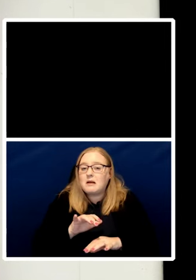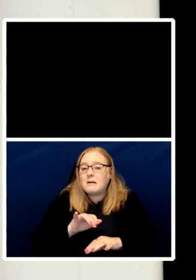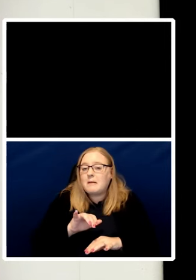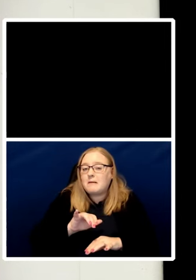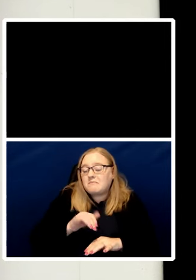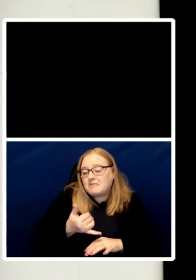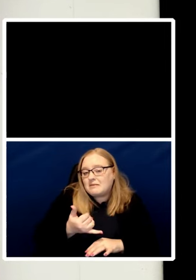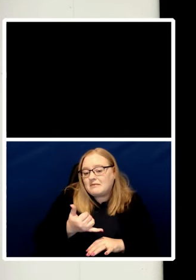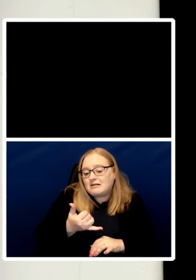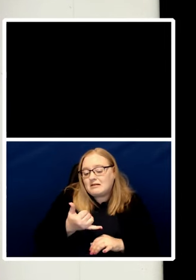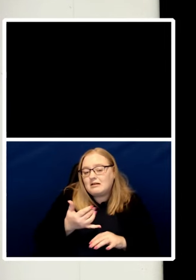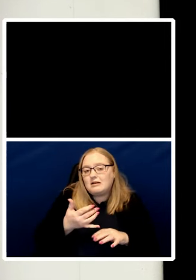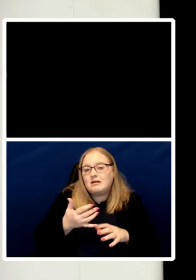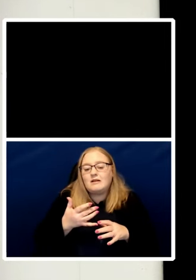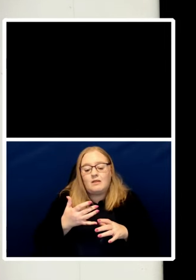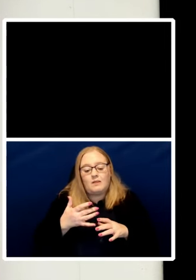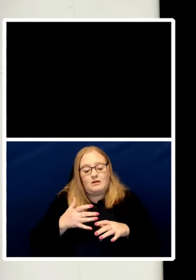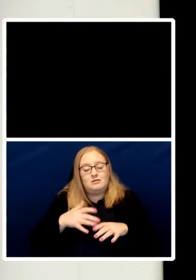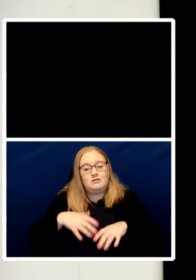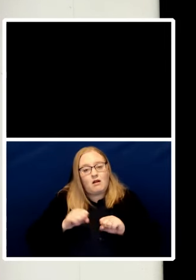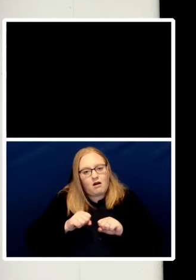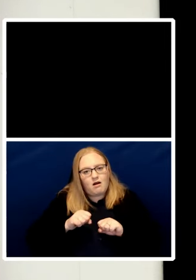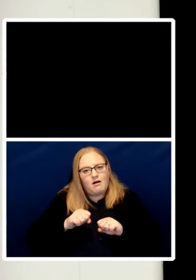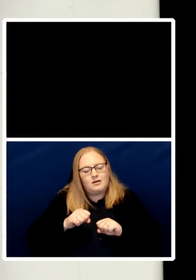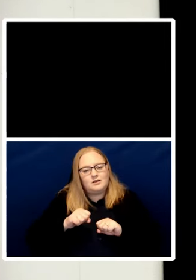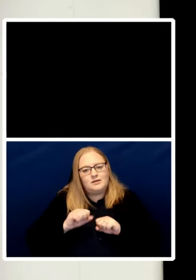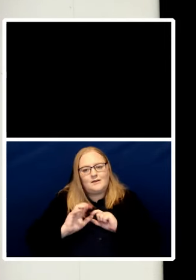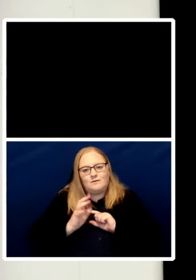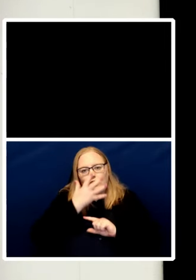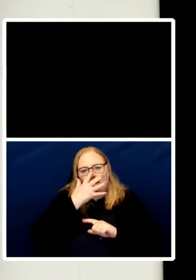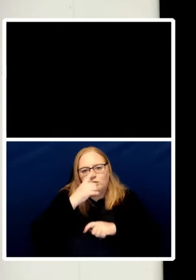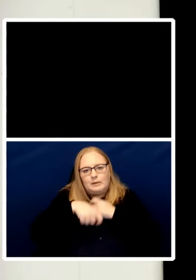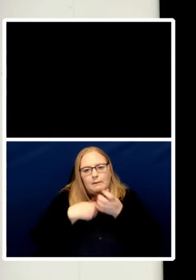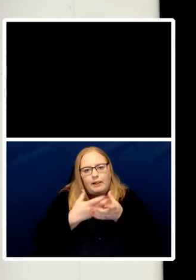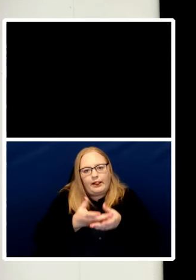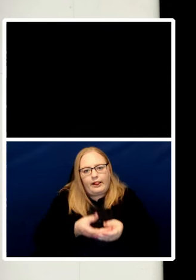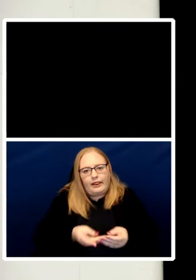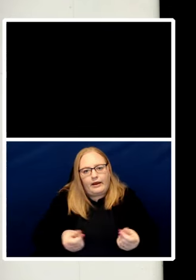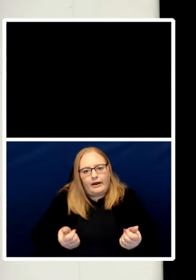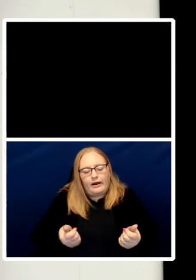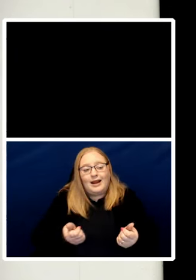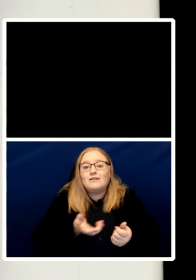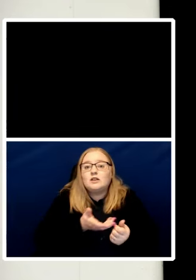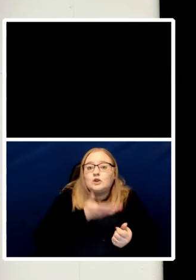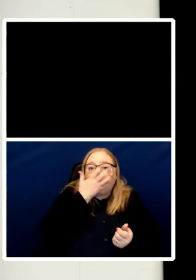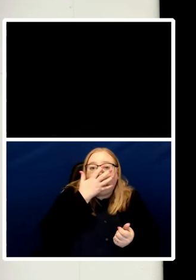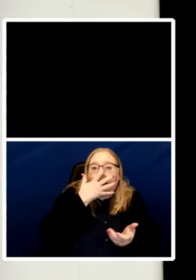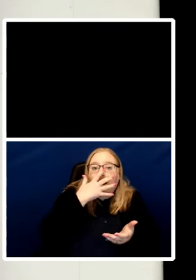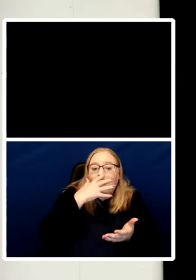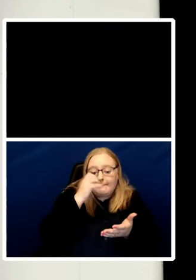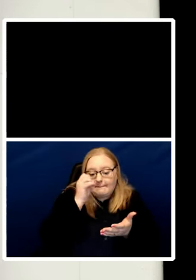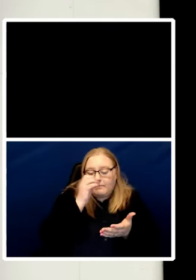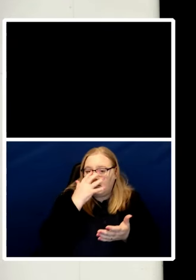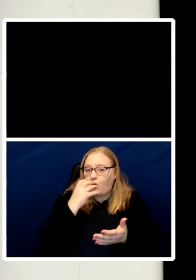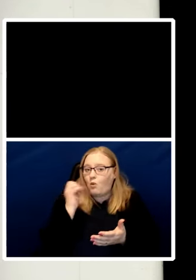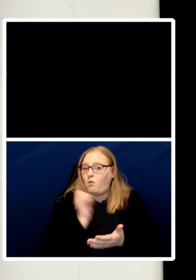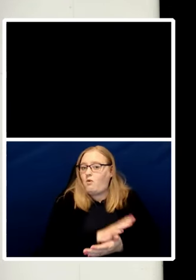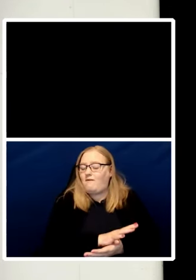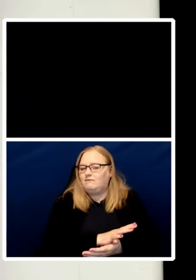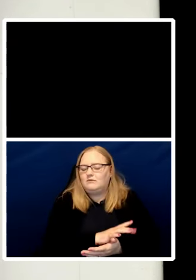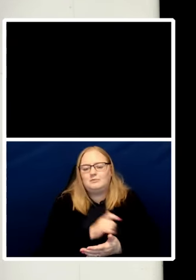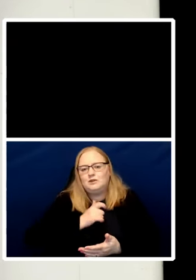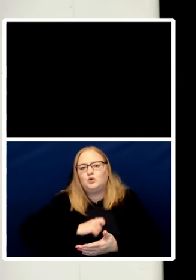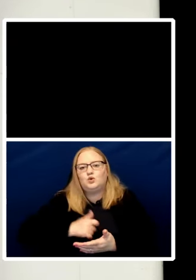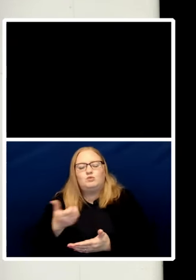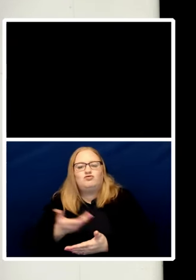the end of shame and if we lose shame we lose human rights there was an interview a